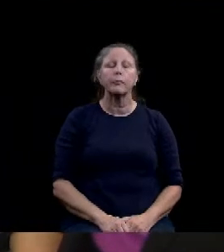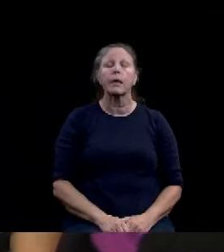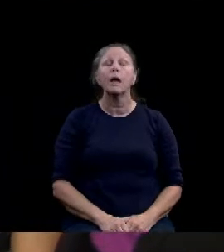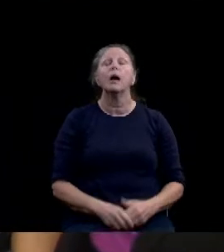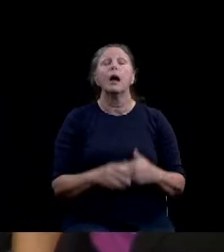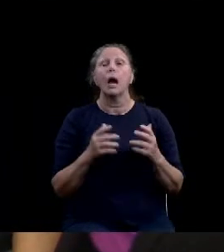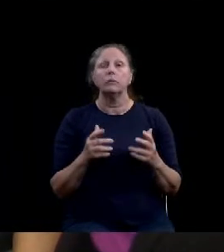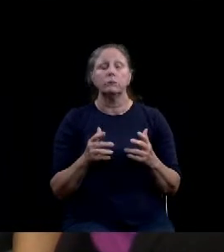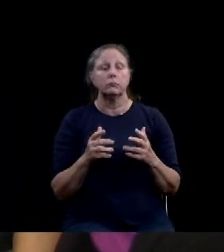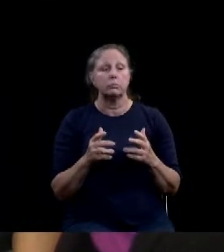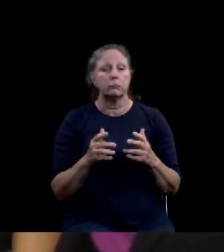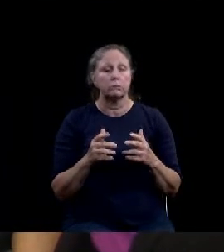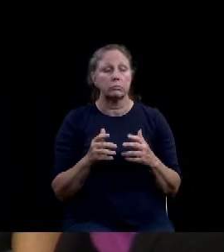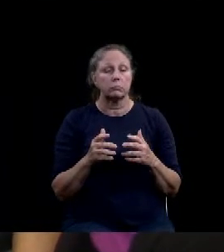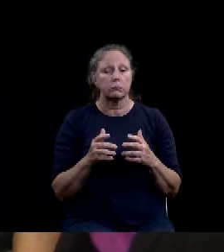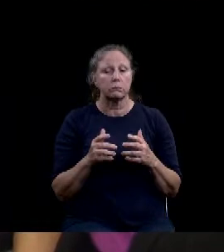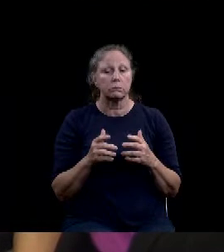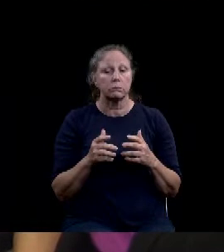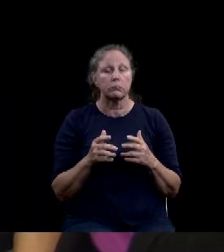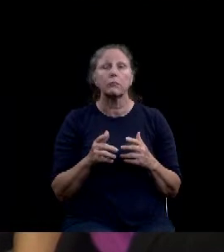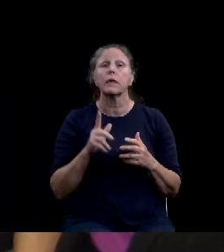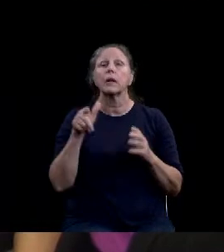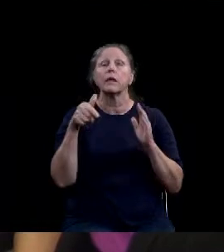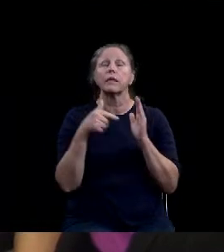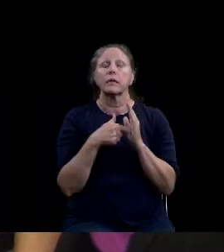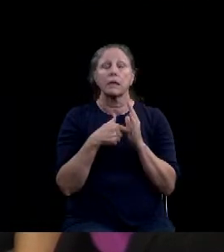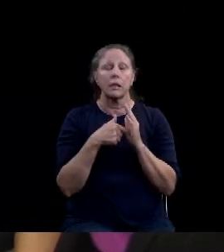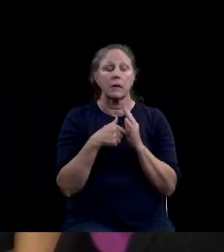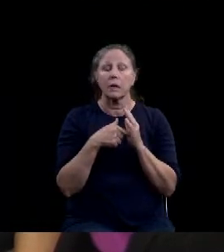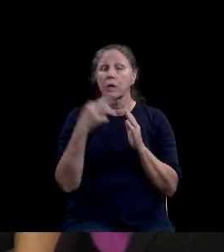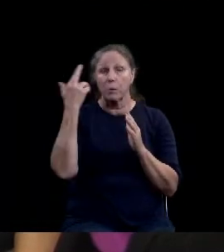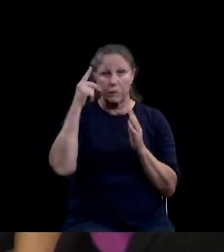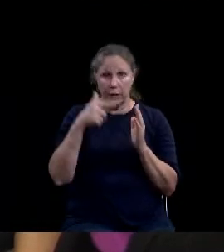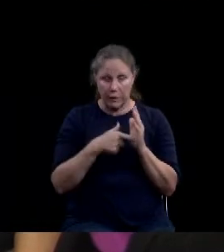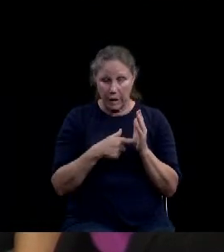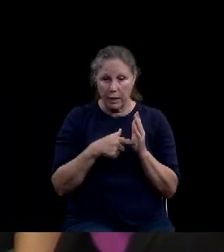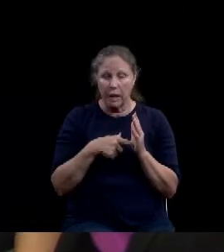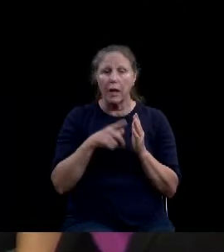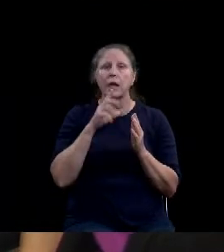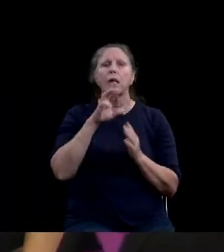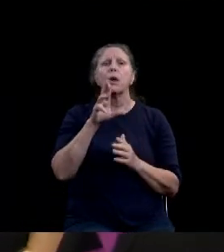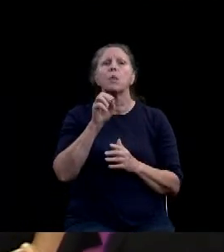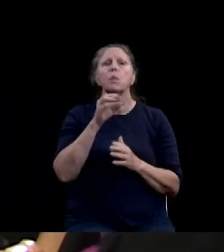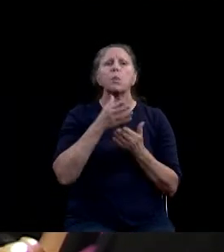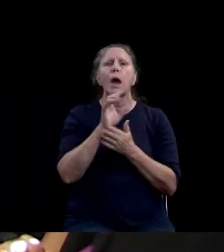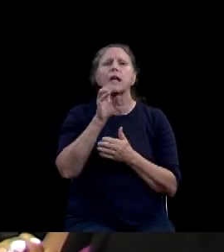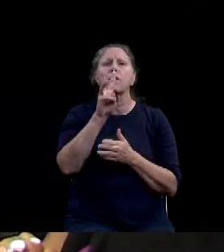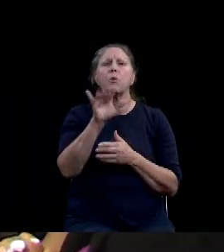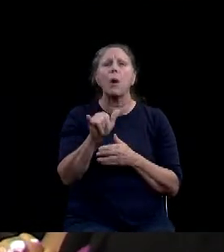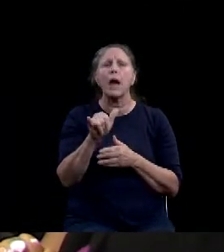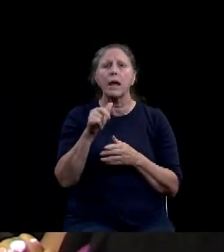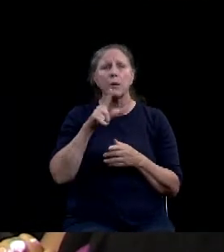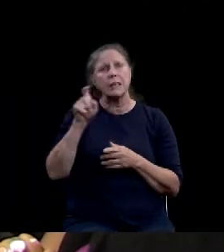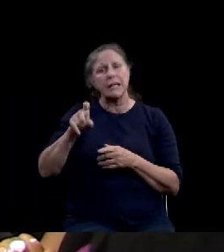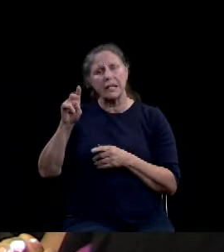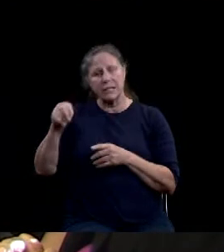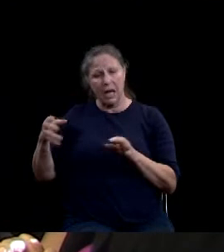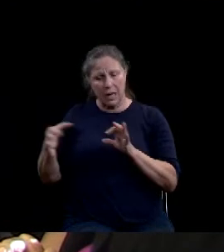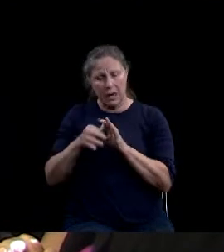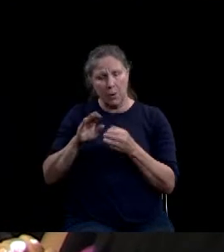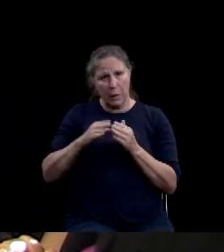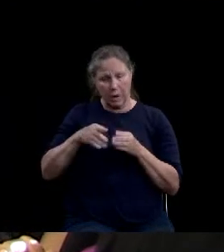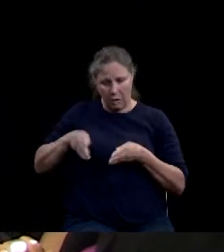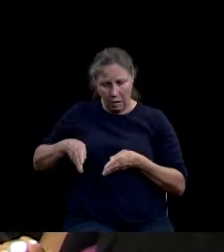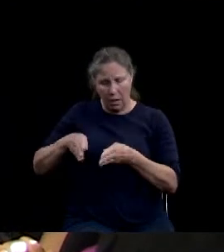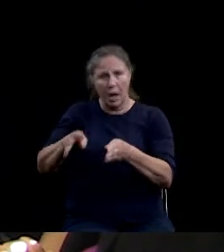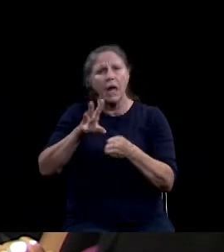this is, uh, the reason for this is the right-of-way expansion by TxDOT in connection with the city of Waco proposed MSW landfill. Southern Cross Ranch